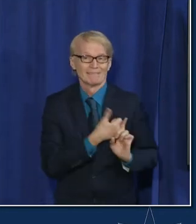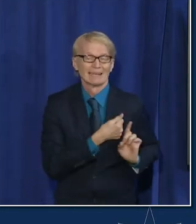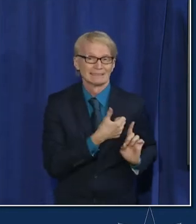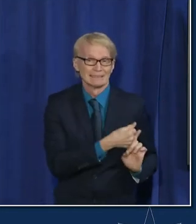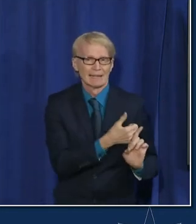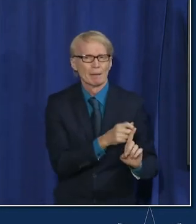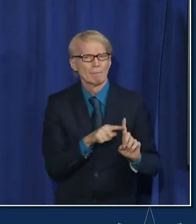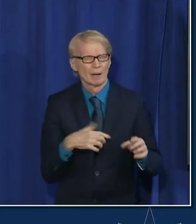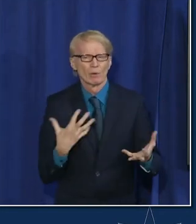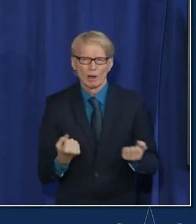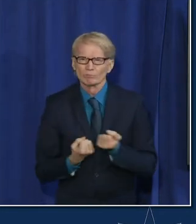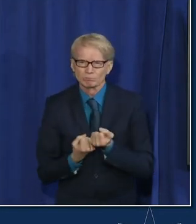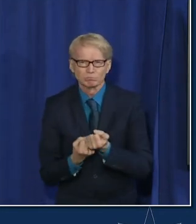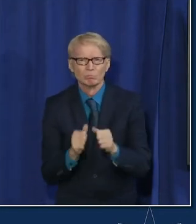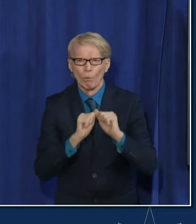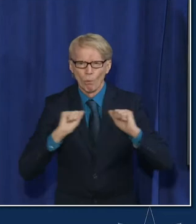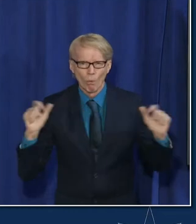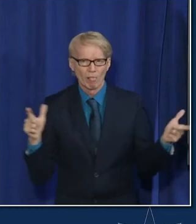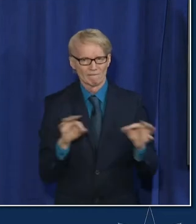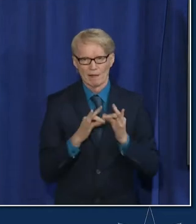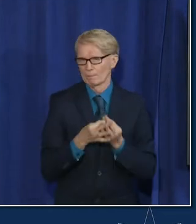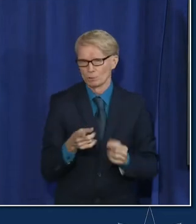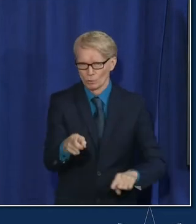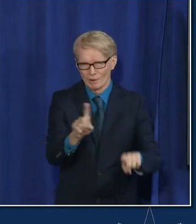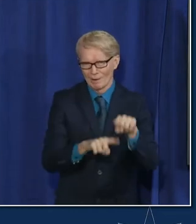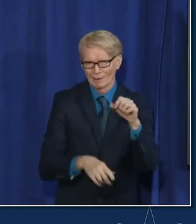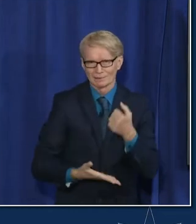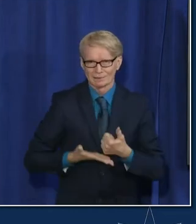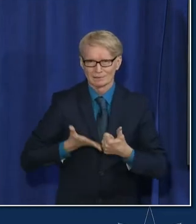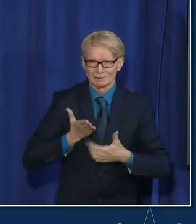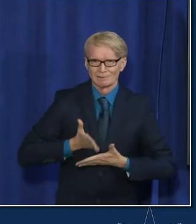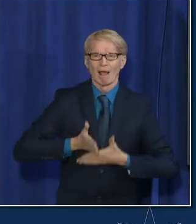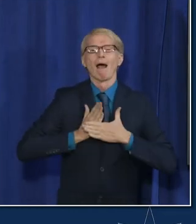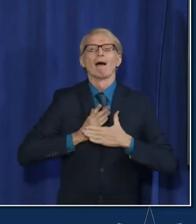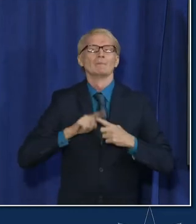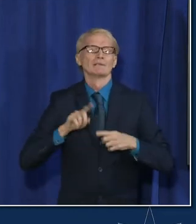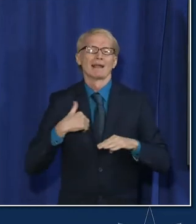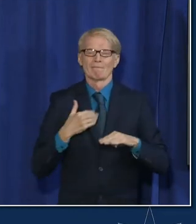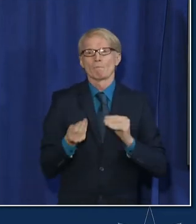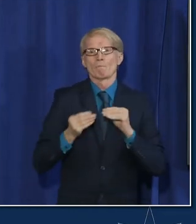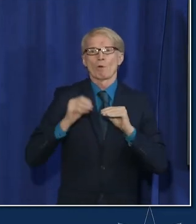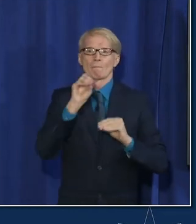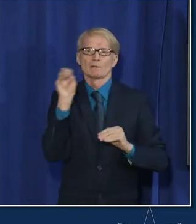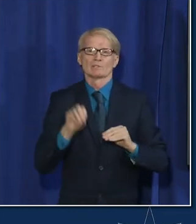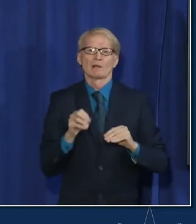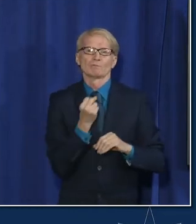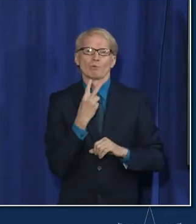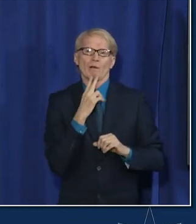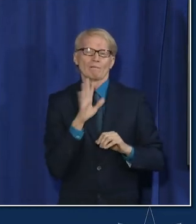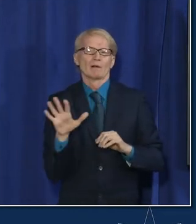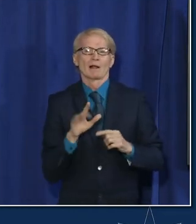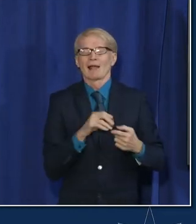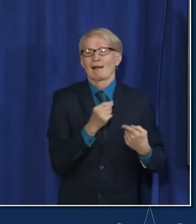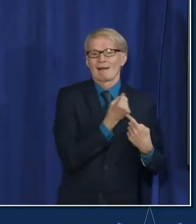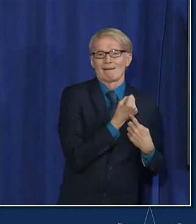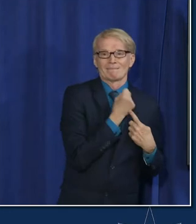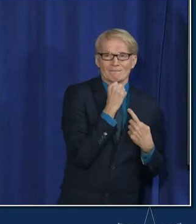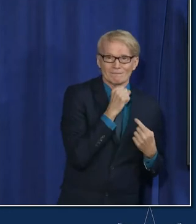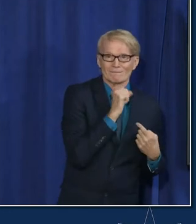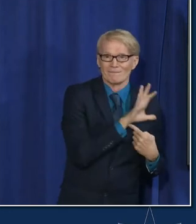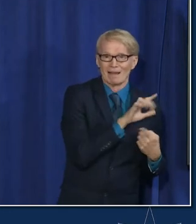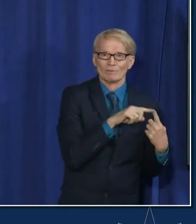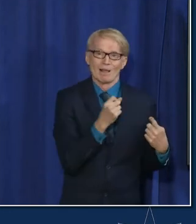encourage all of our families because we can't stop until we get a higher percentage of both our 12 year old students as well as our 5 to 11 year old students